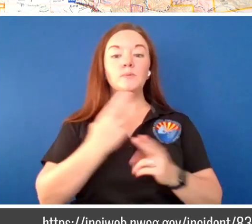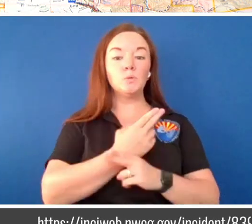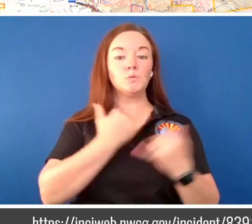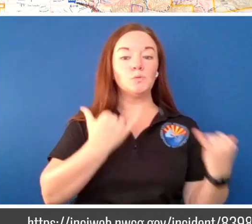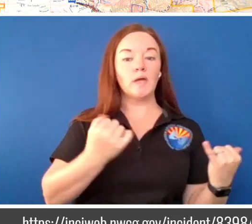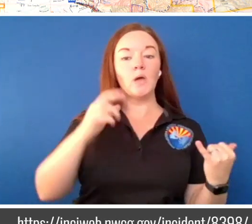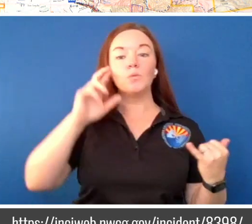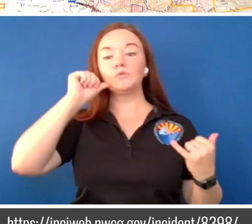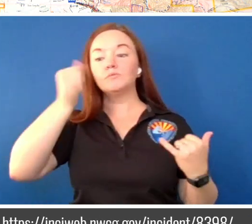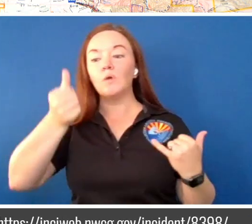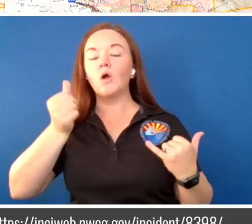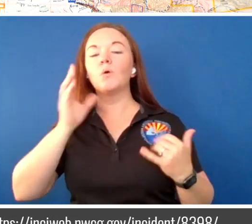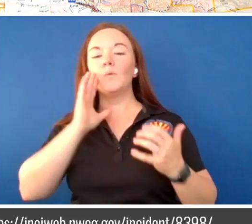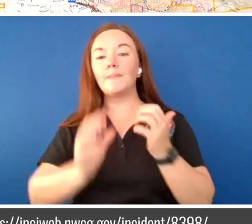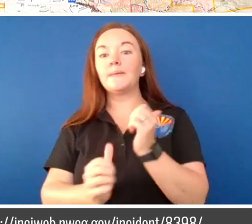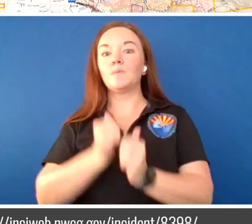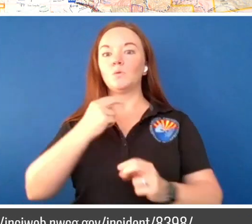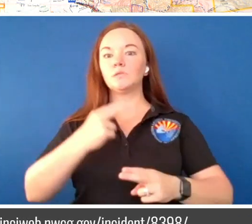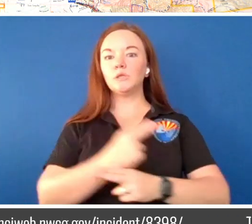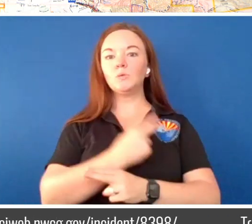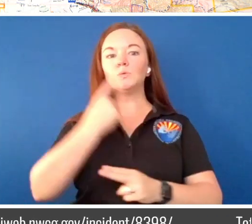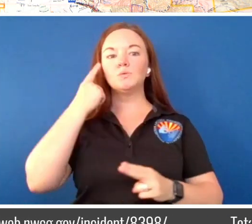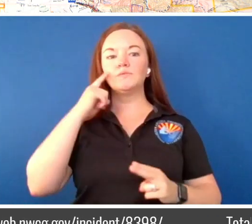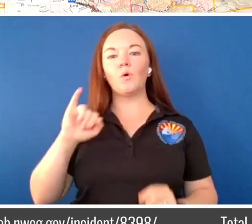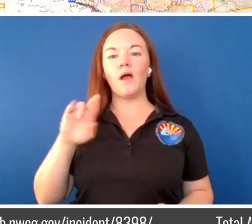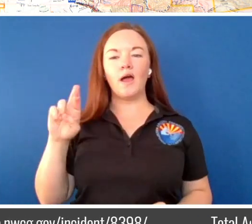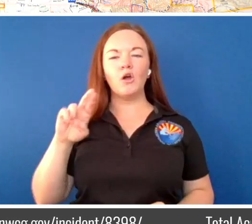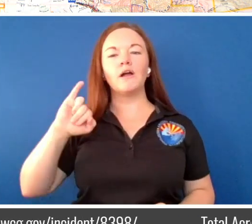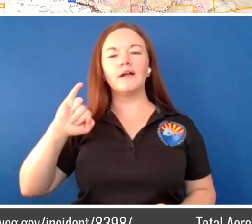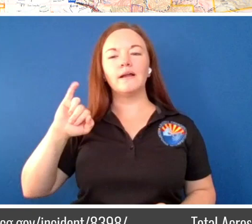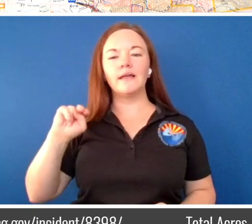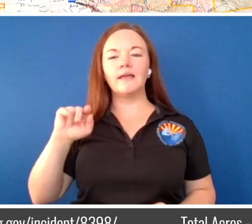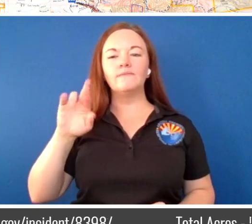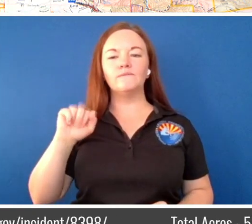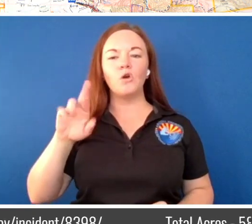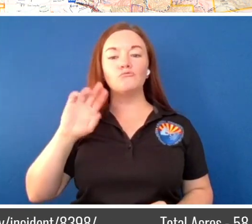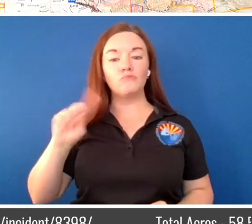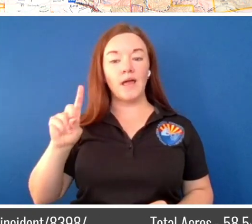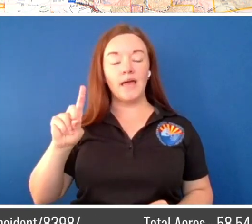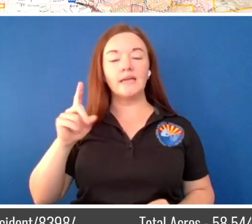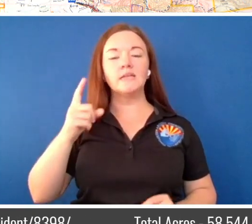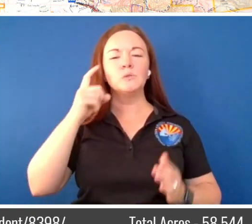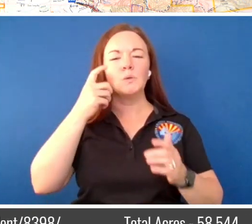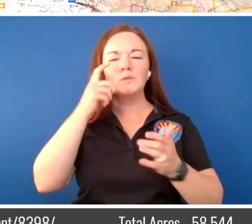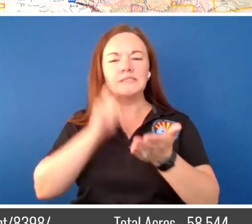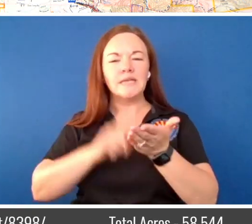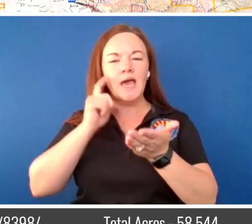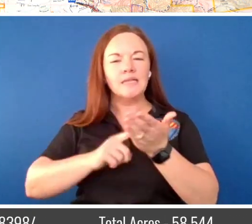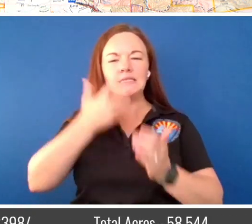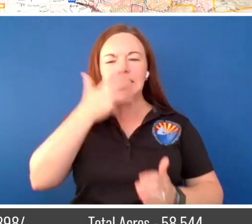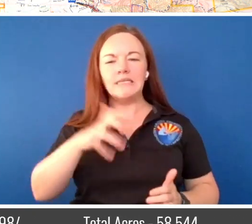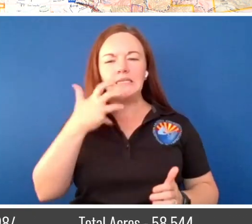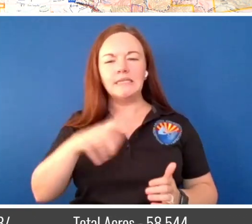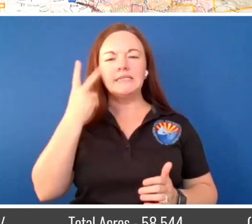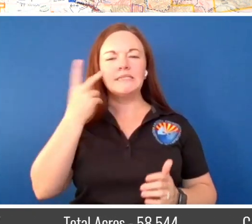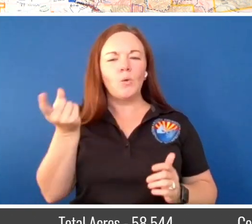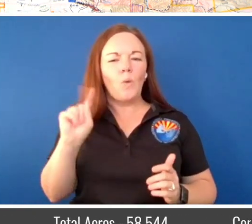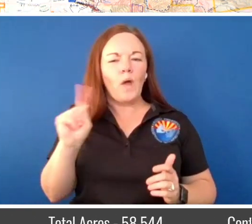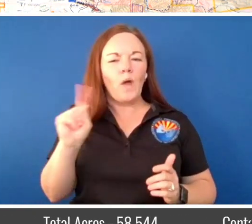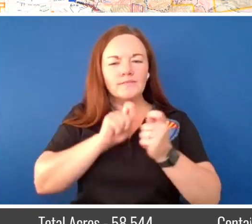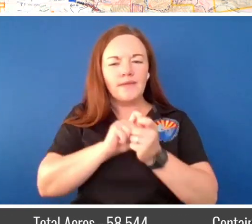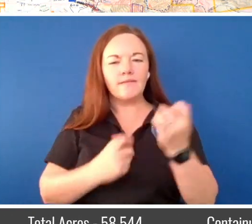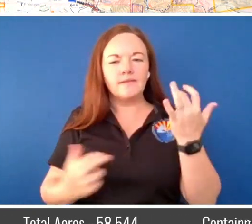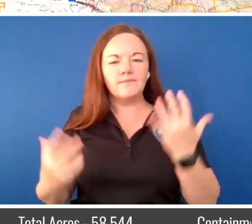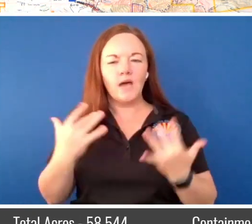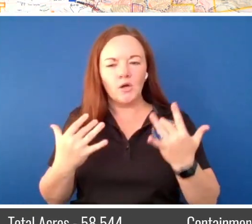that's going to be primarily used for infrared and fire perimeter mapping. We have two Super Scoopers, which